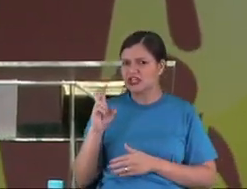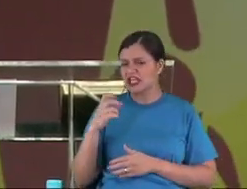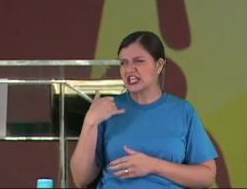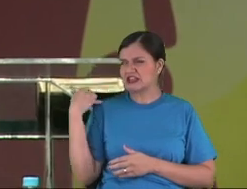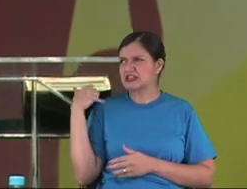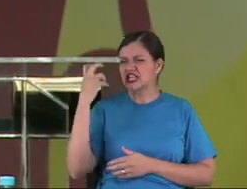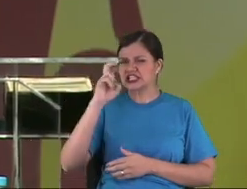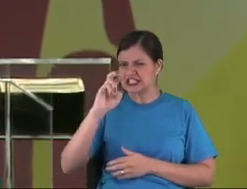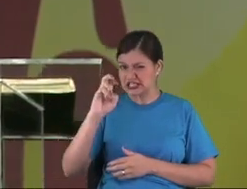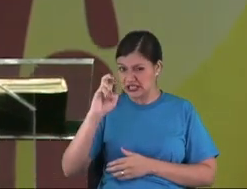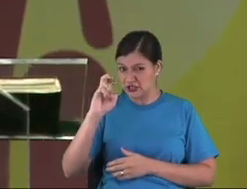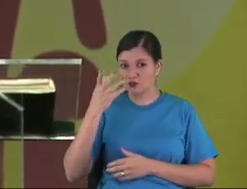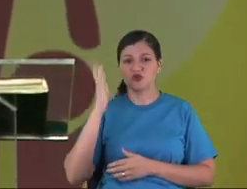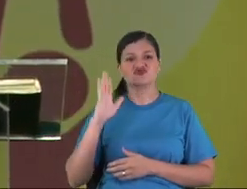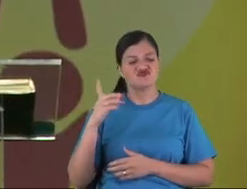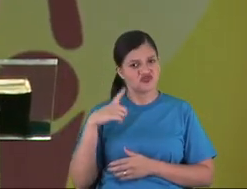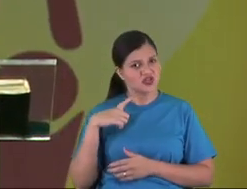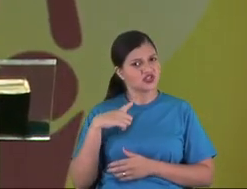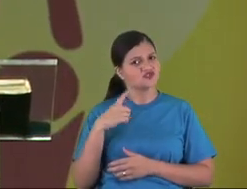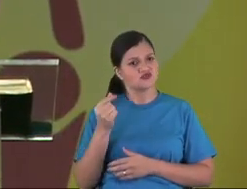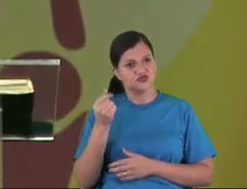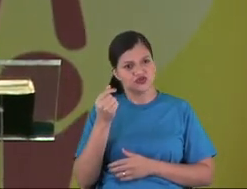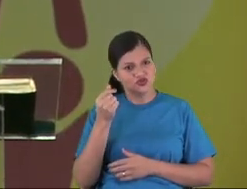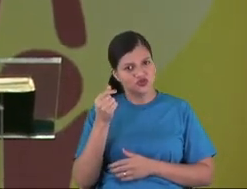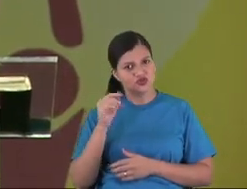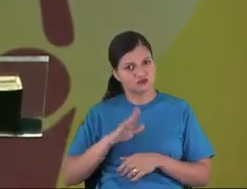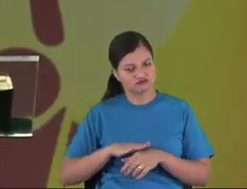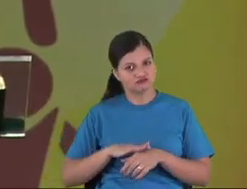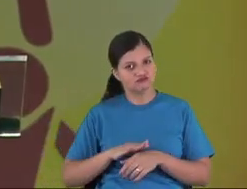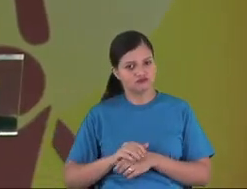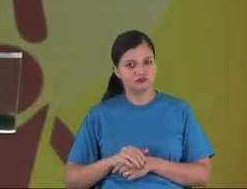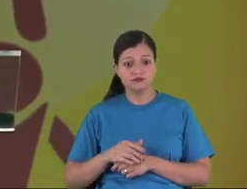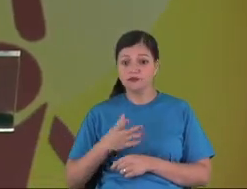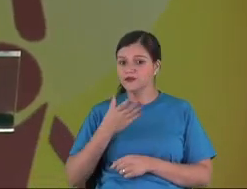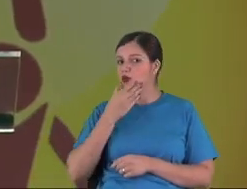When I was eleven and a half, my own money,